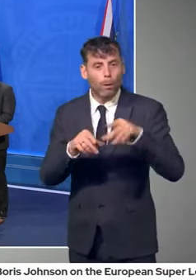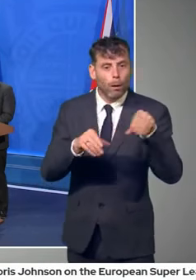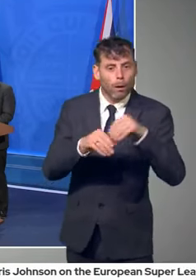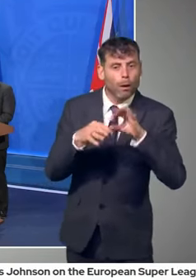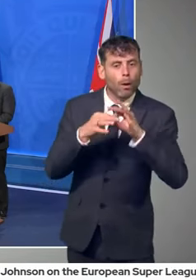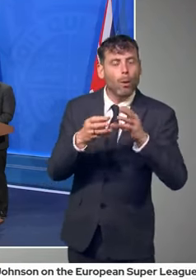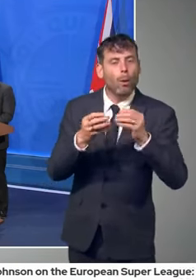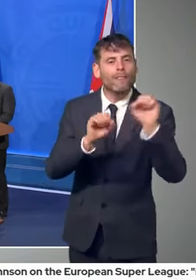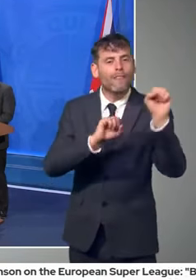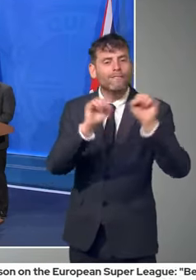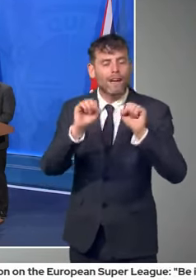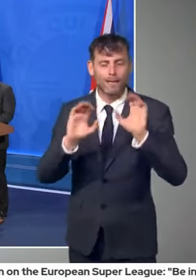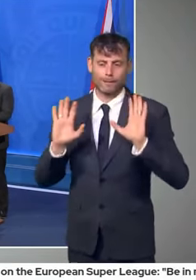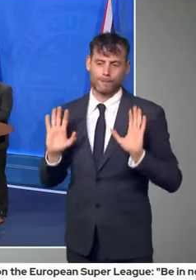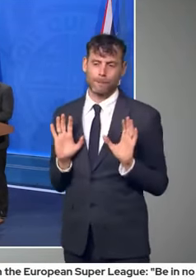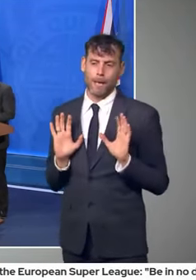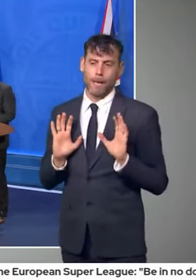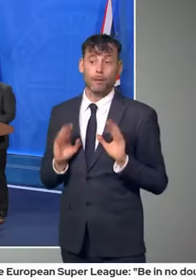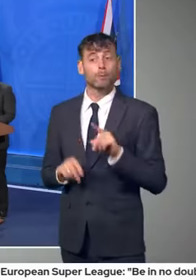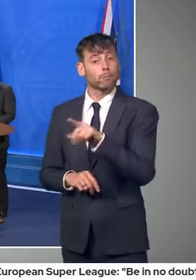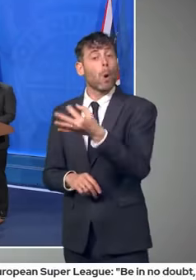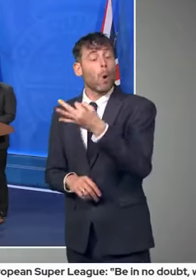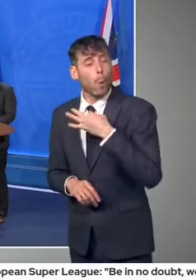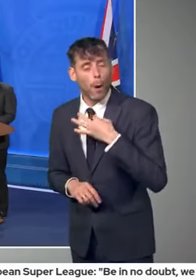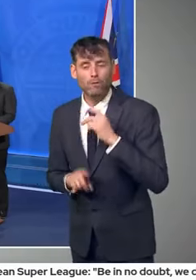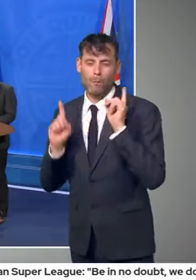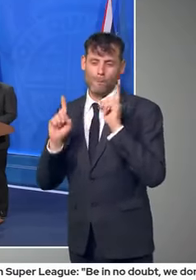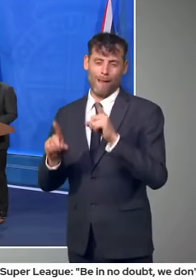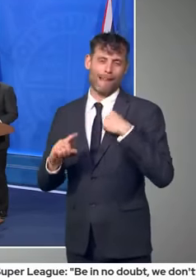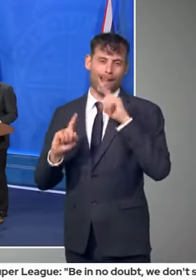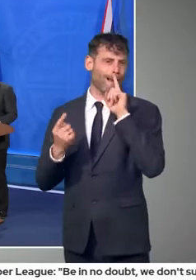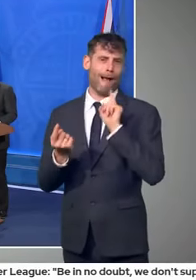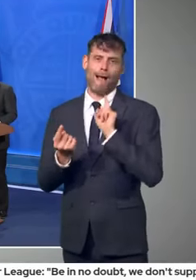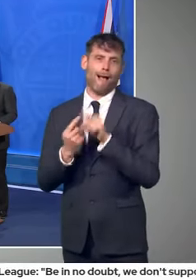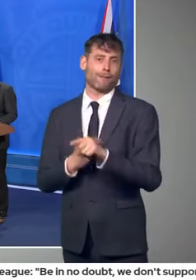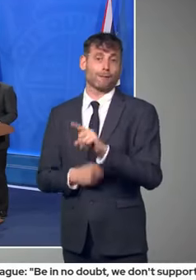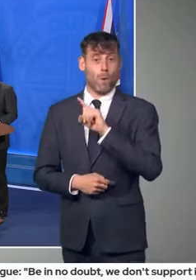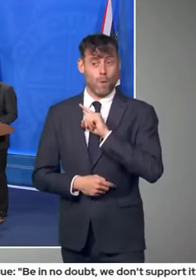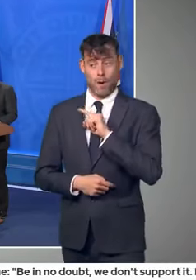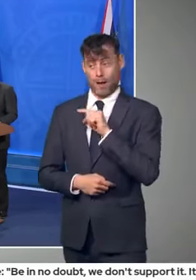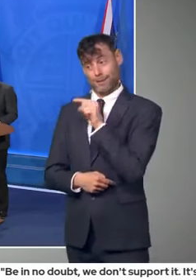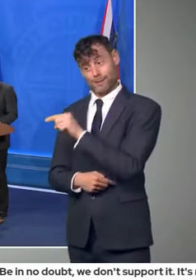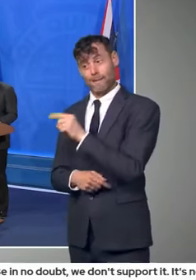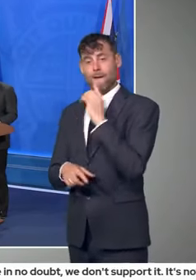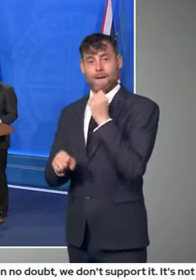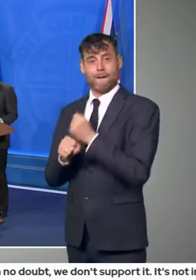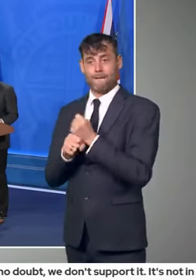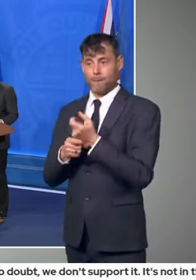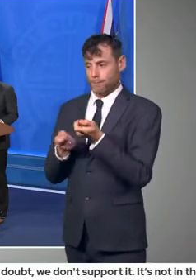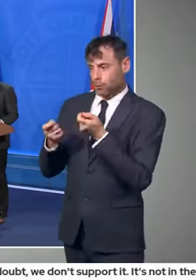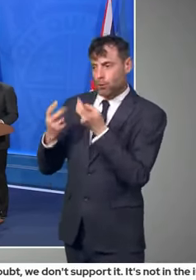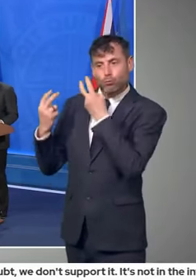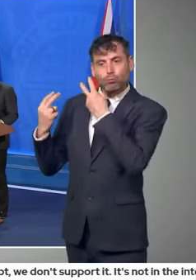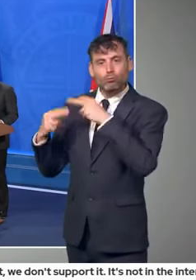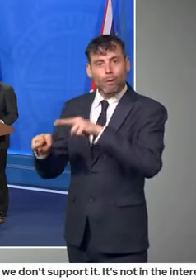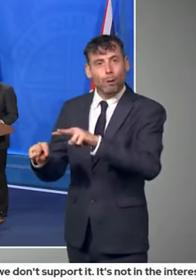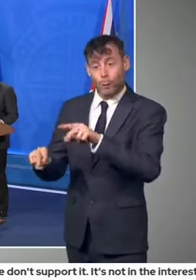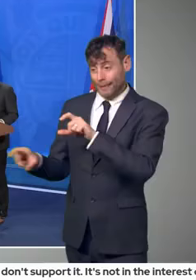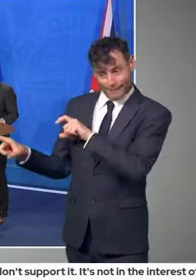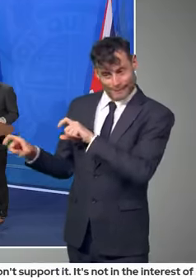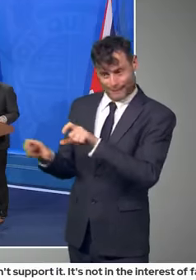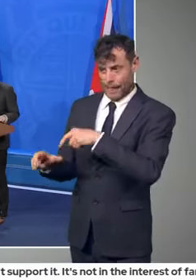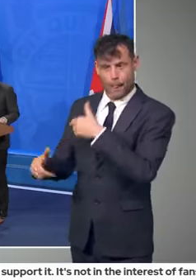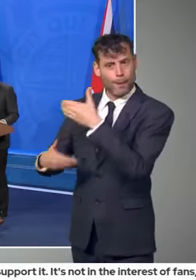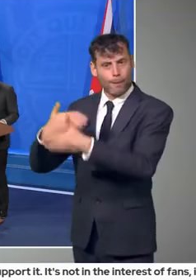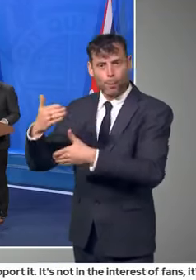to preempt what she's going to say, but I know she's, uh, very interested in, in those sorts of, uh, models and, and, and what that may or may